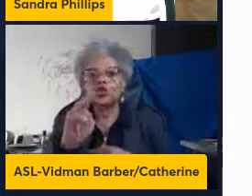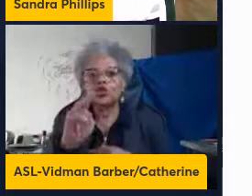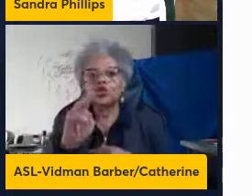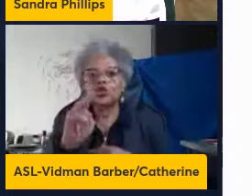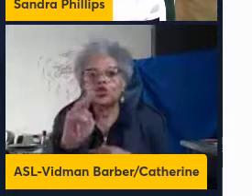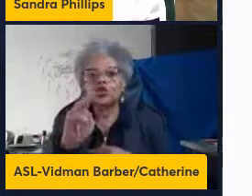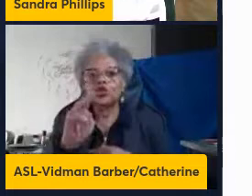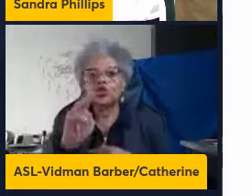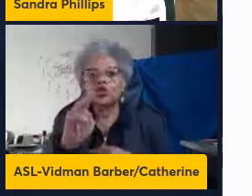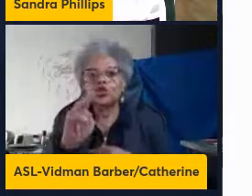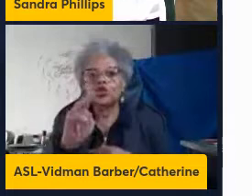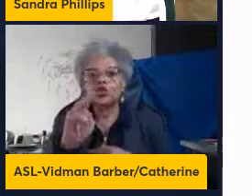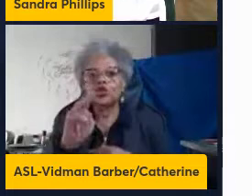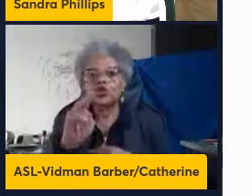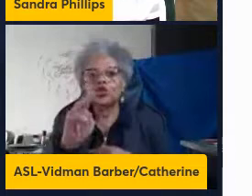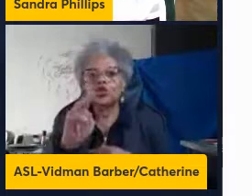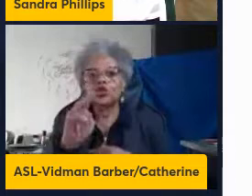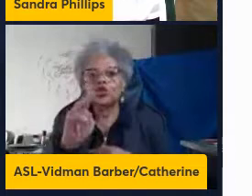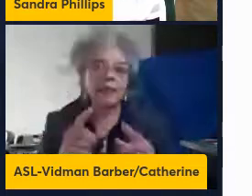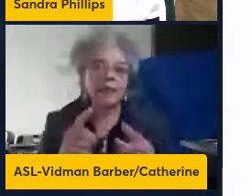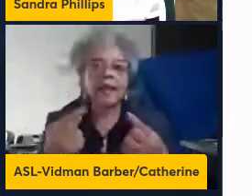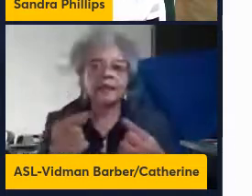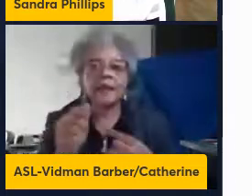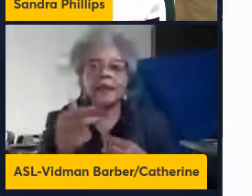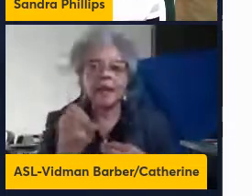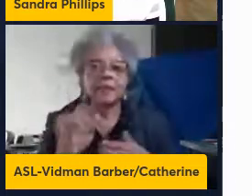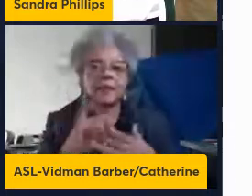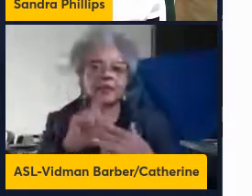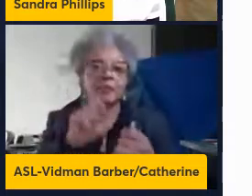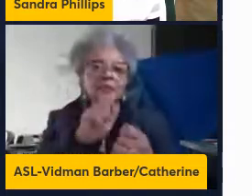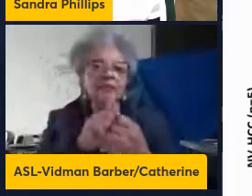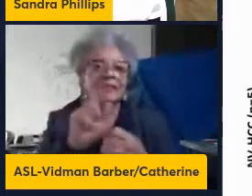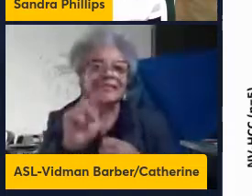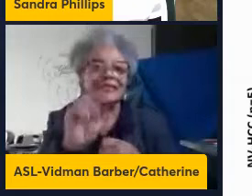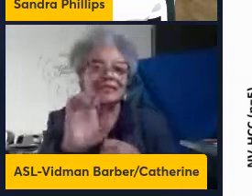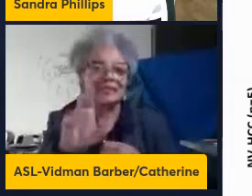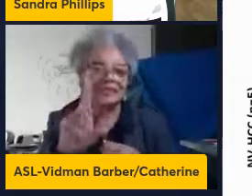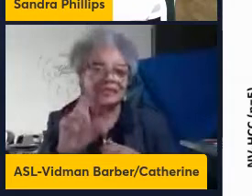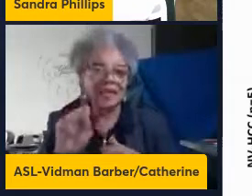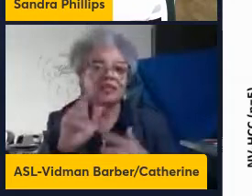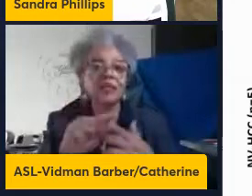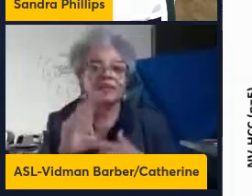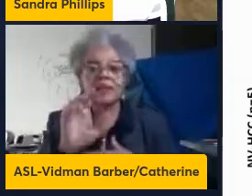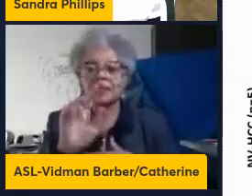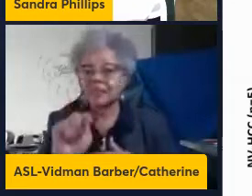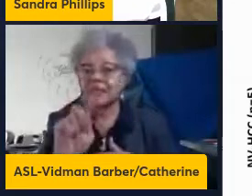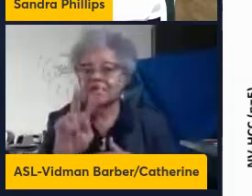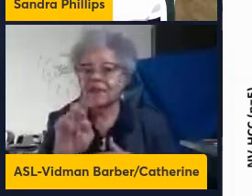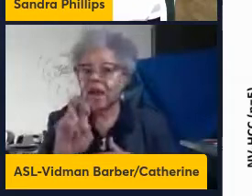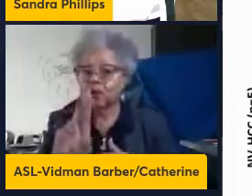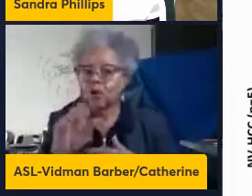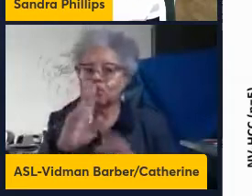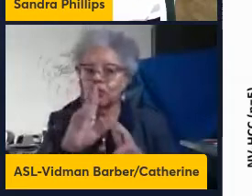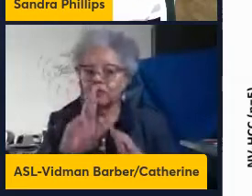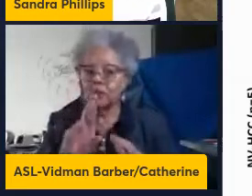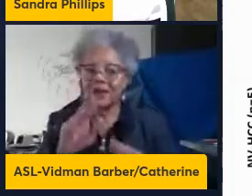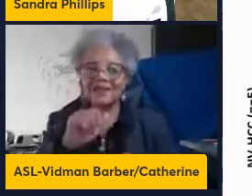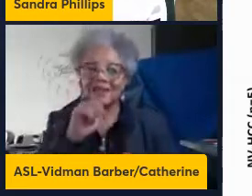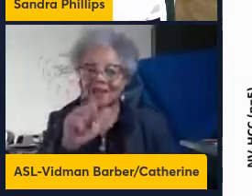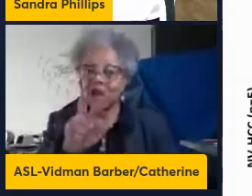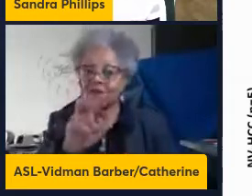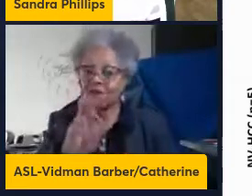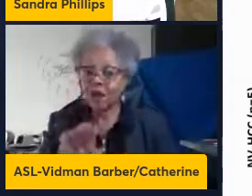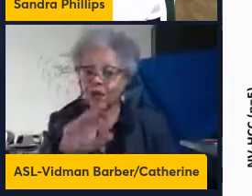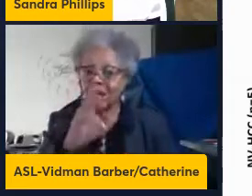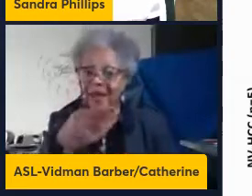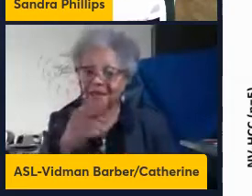HBV specific CD8 T-cells response, the antiviral response. In the non-viral HCC, blockade of OPN